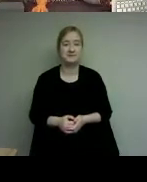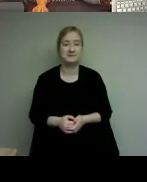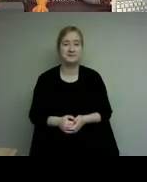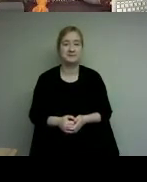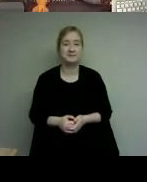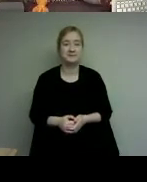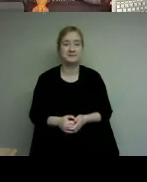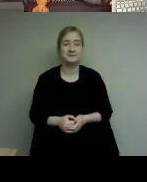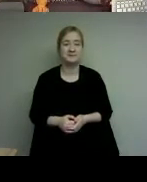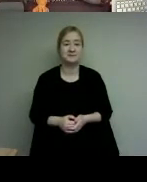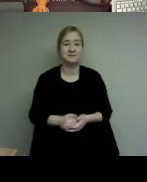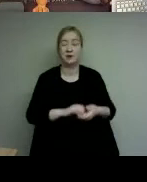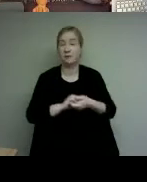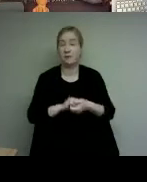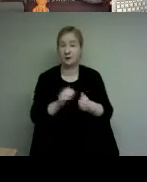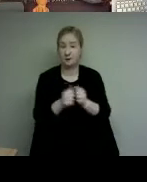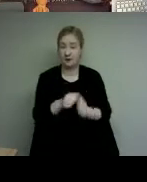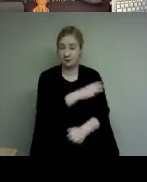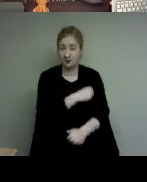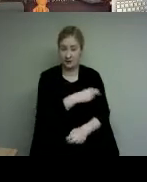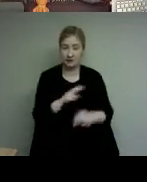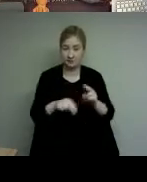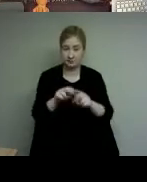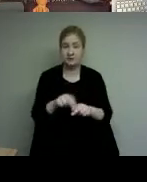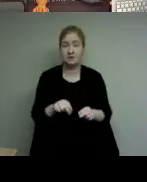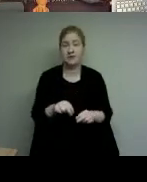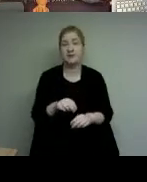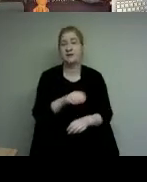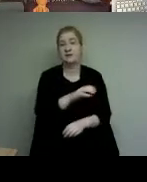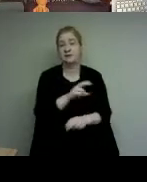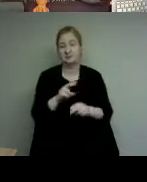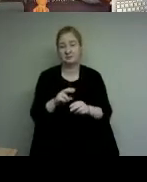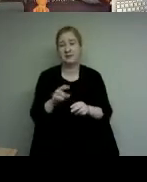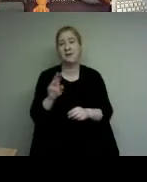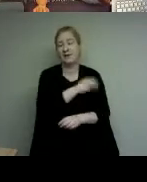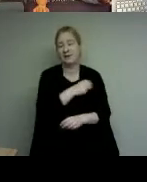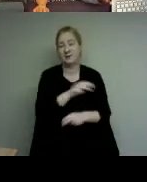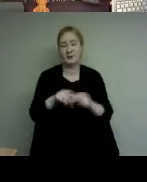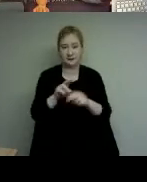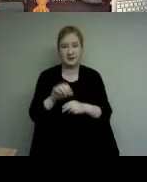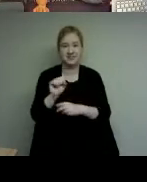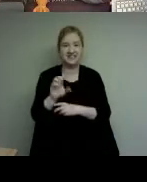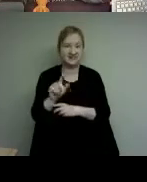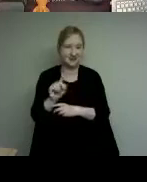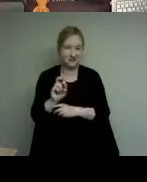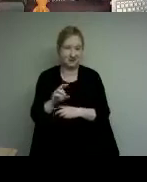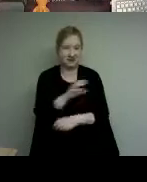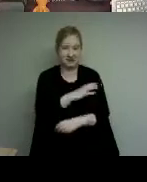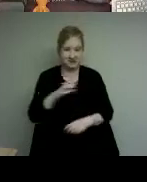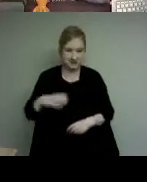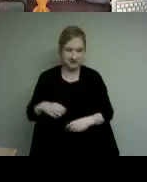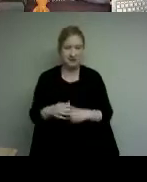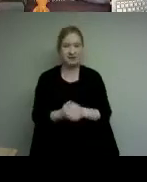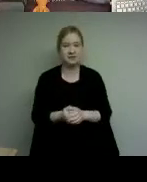we partnered with the manitoba construction sector council to do a membership program and a job readiness to address some of the issues